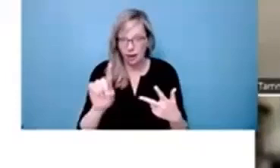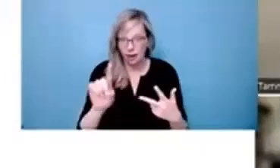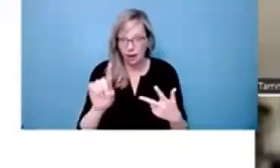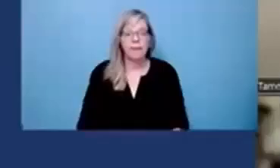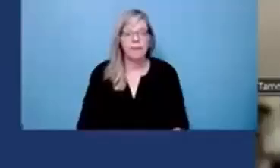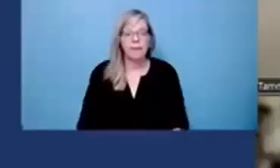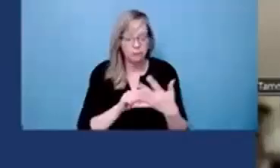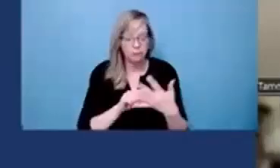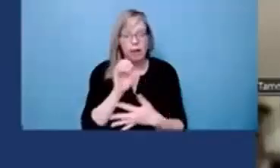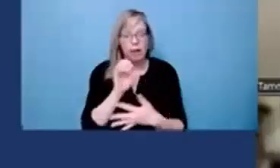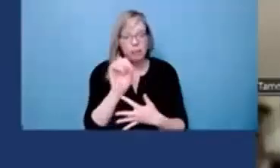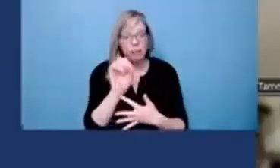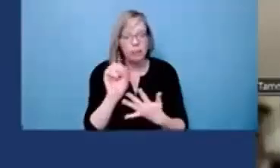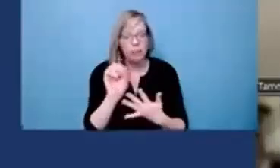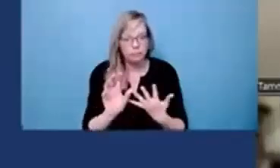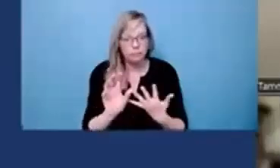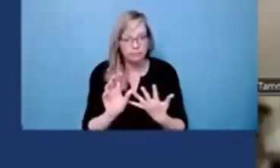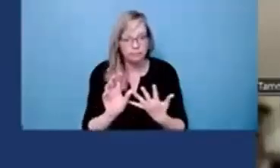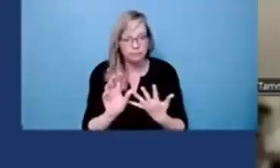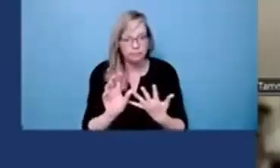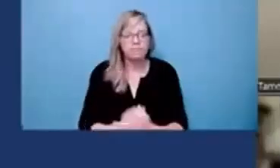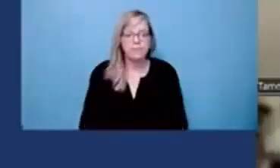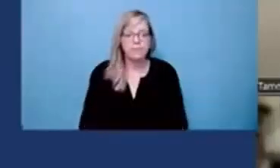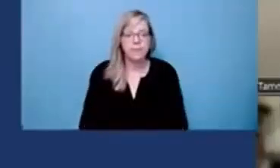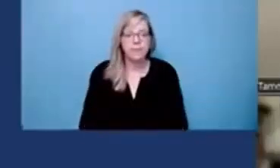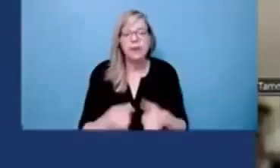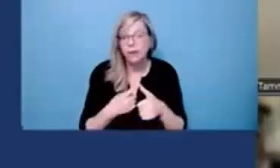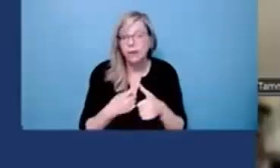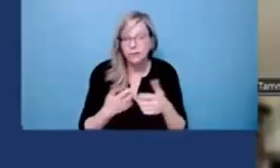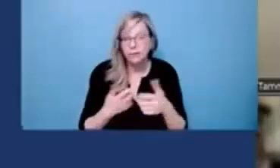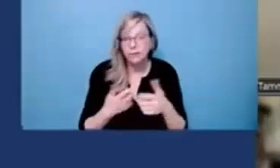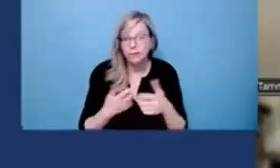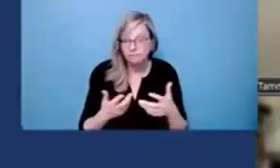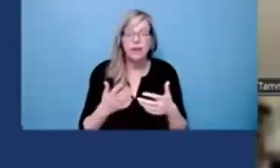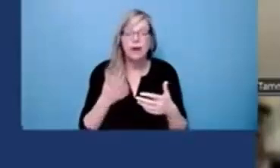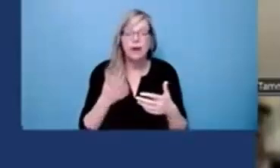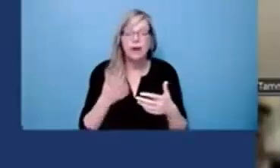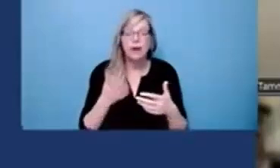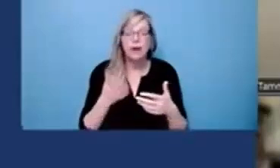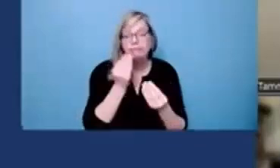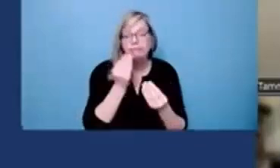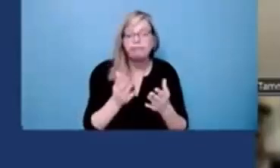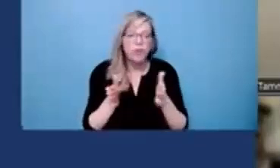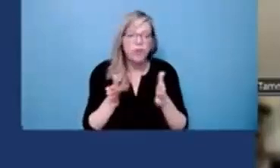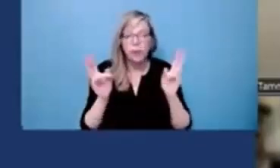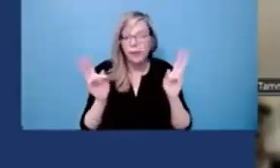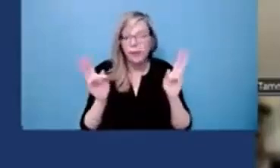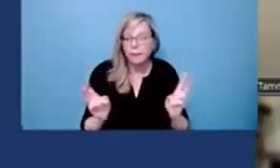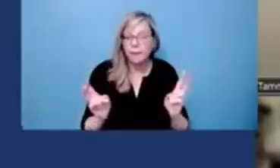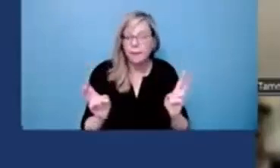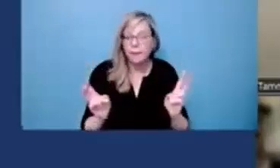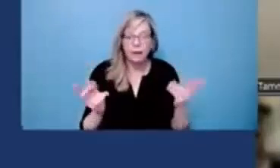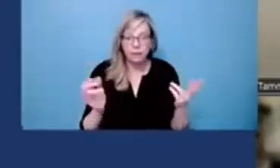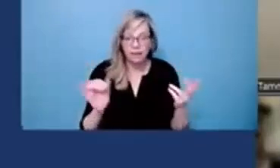So there are five overarching areas that we will briefly touch upon today. First, we will look, we will provide information